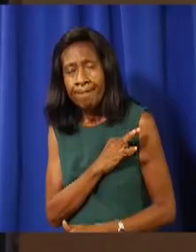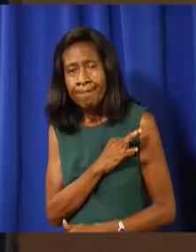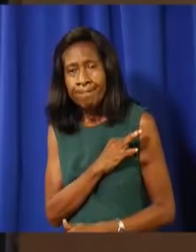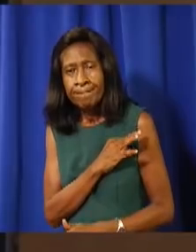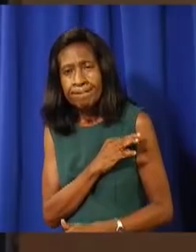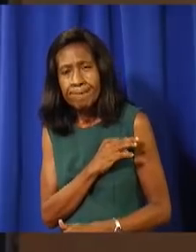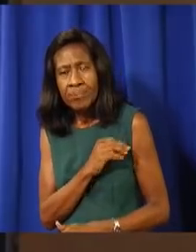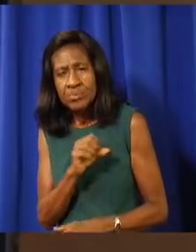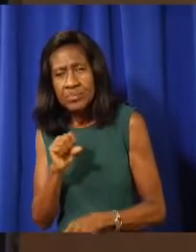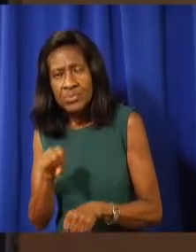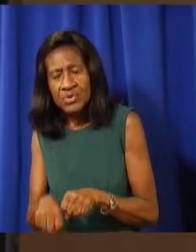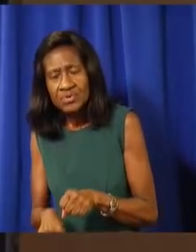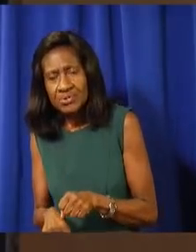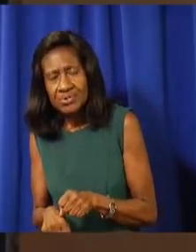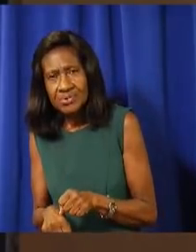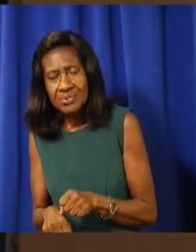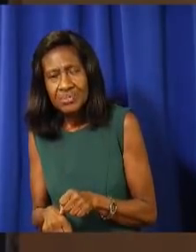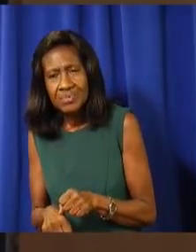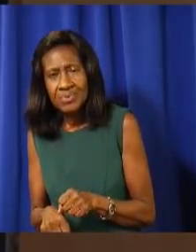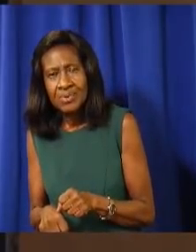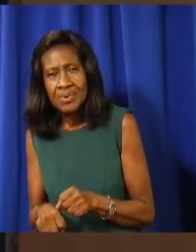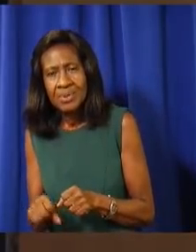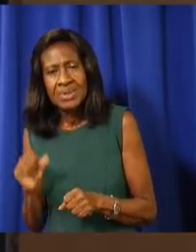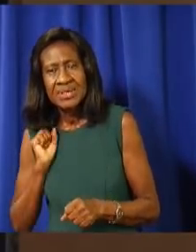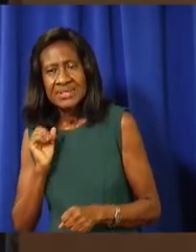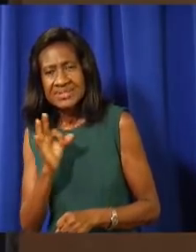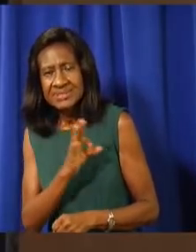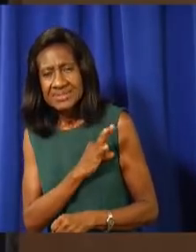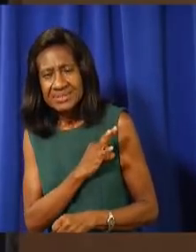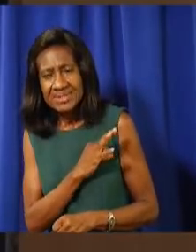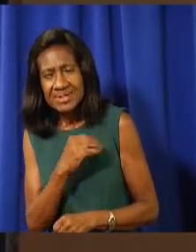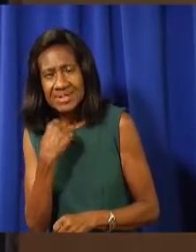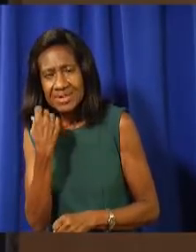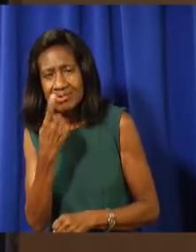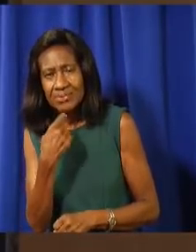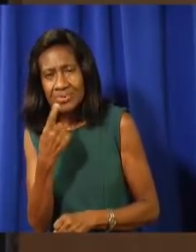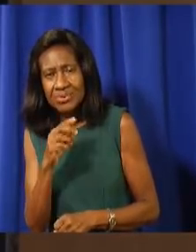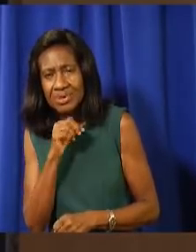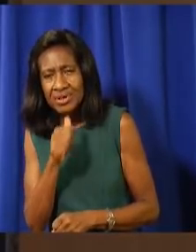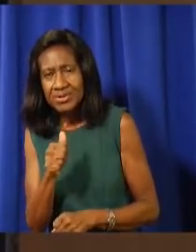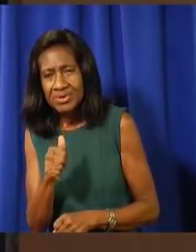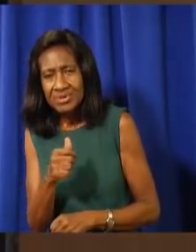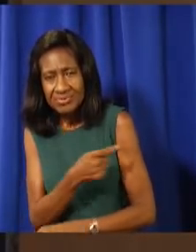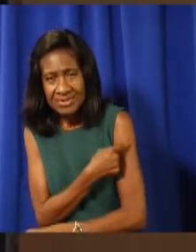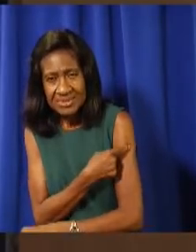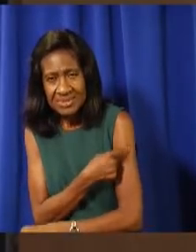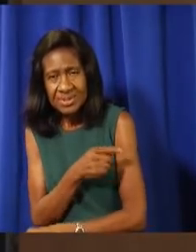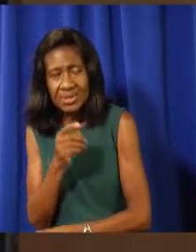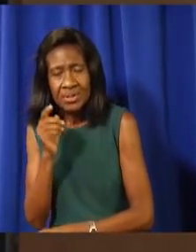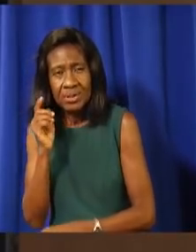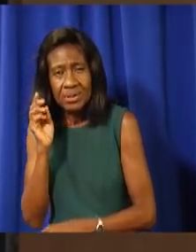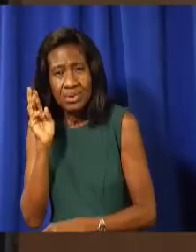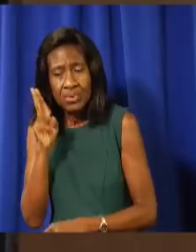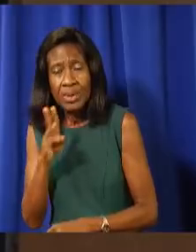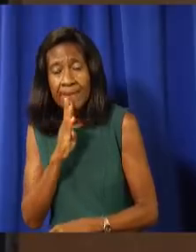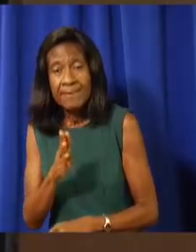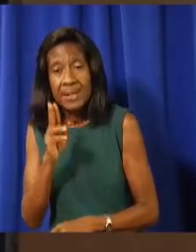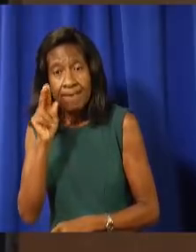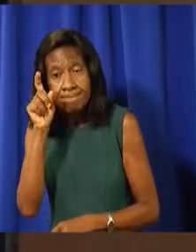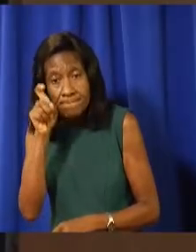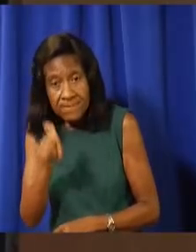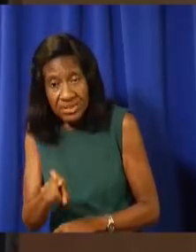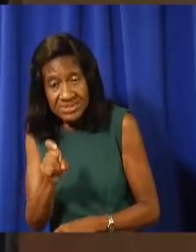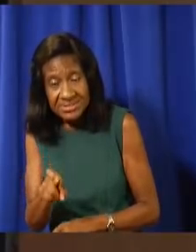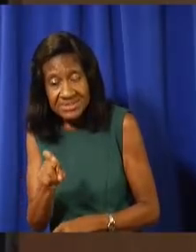So those staff who are not vaccinated, they will have to go to mandatory, uh, testing. And apart from that, we are also